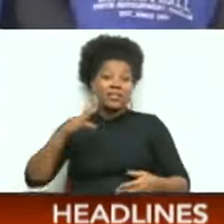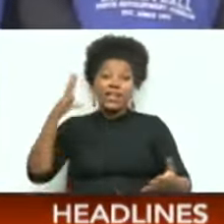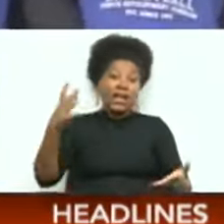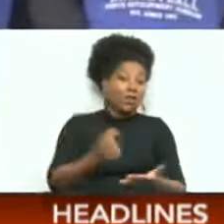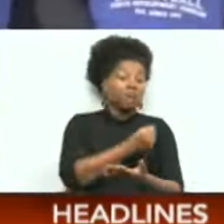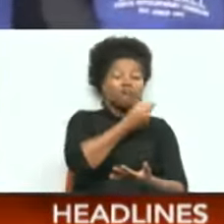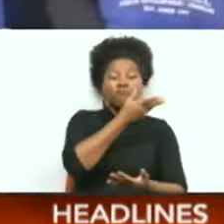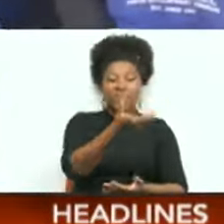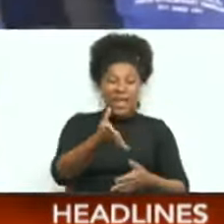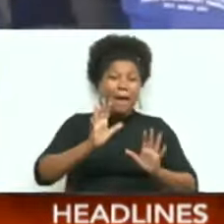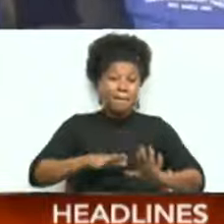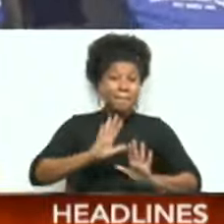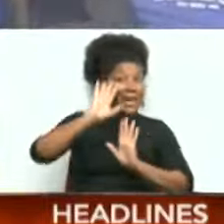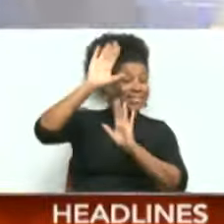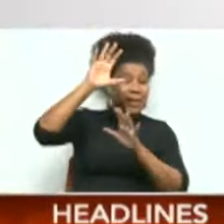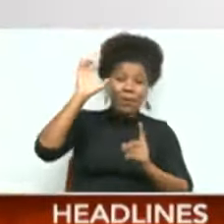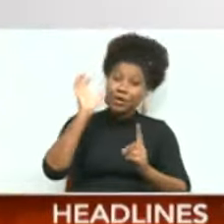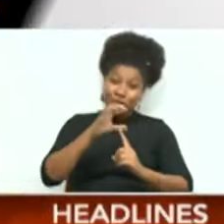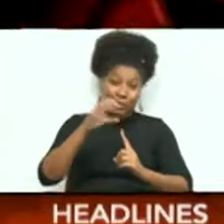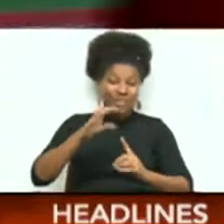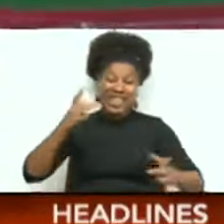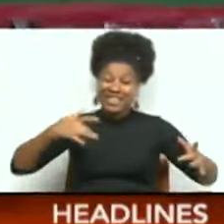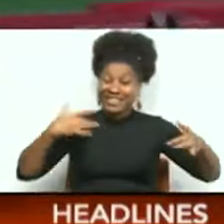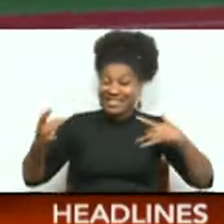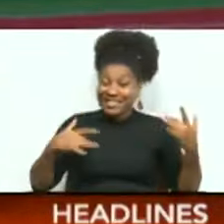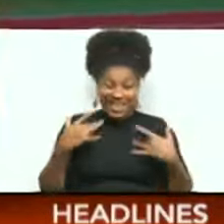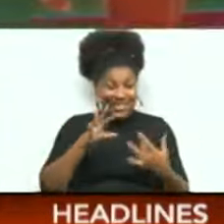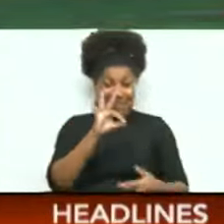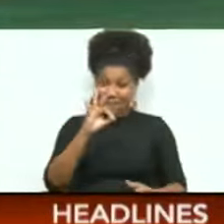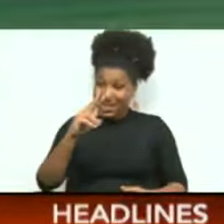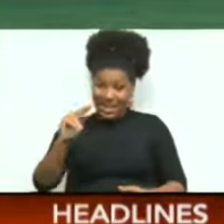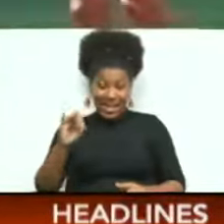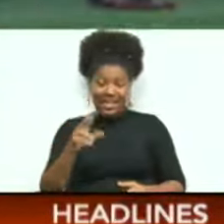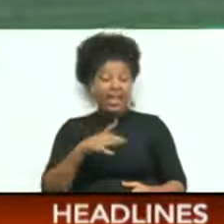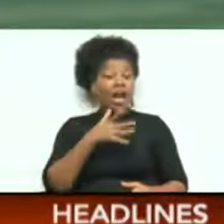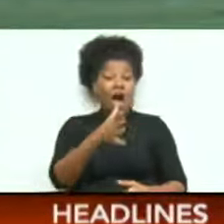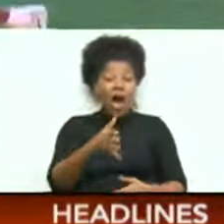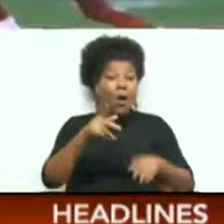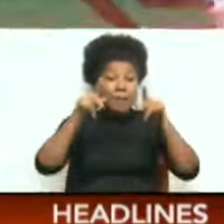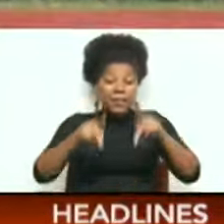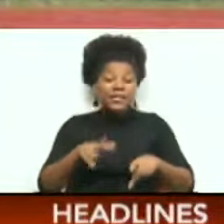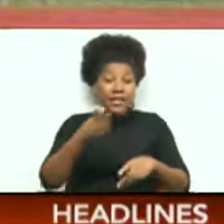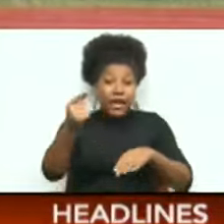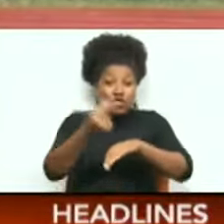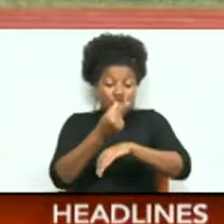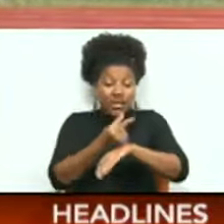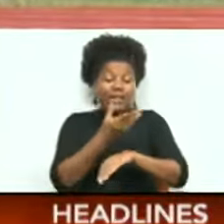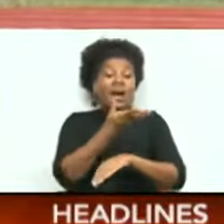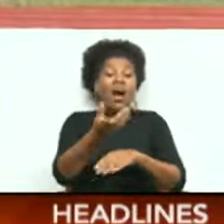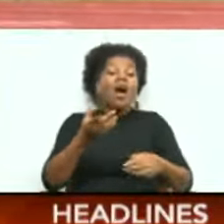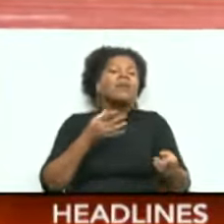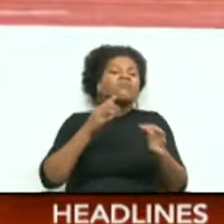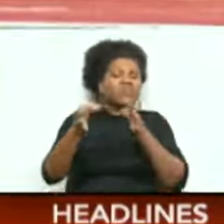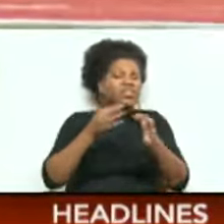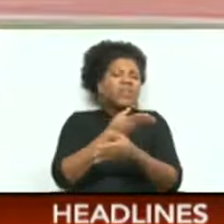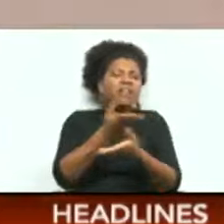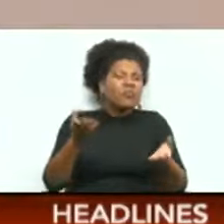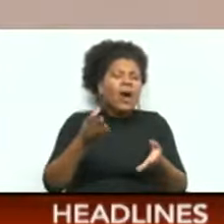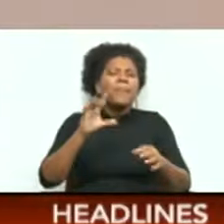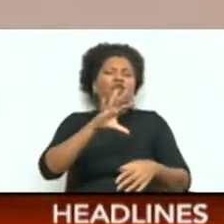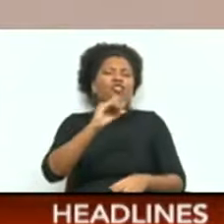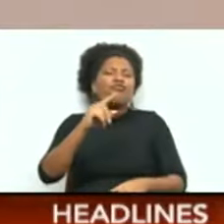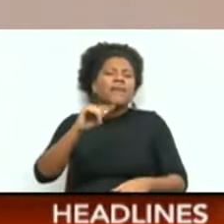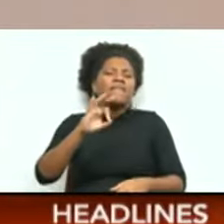title in exciting finale. And our man in Grenada sets the stage for this weekend's Karifta Games. Sport is up next.